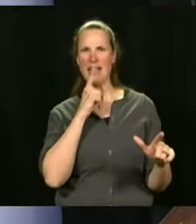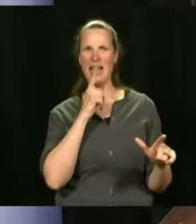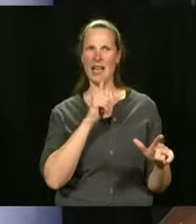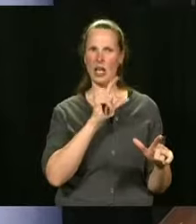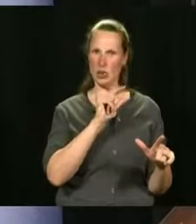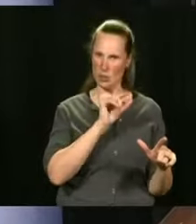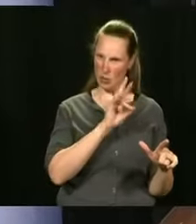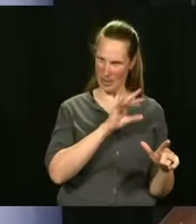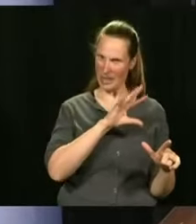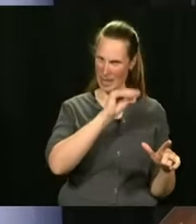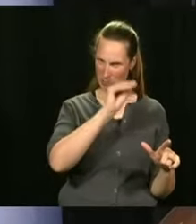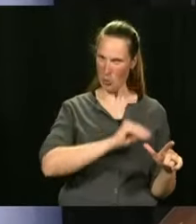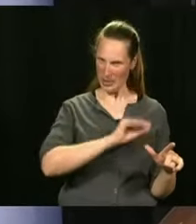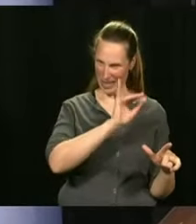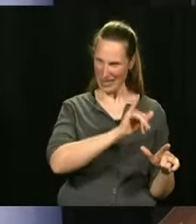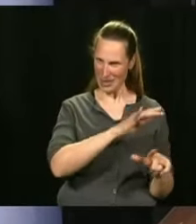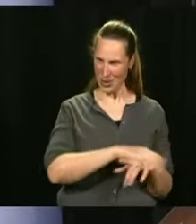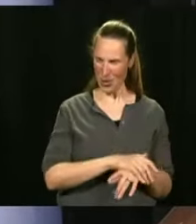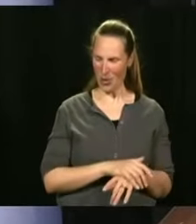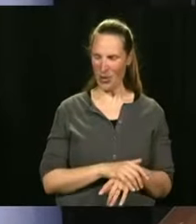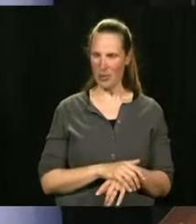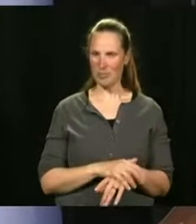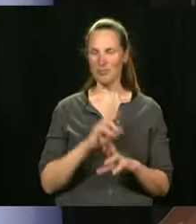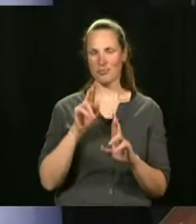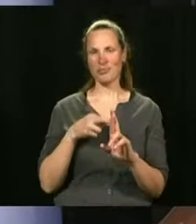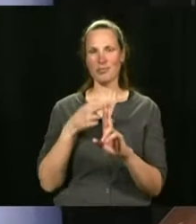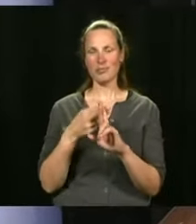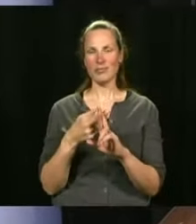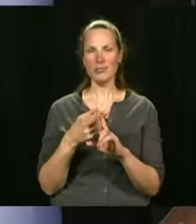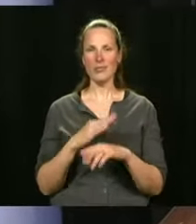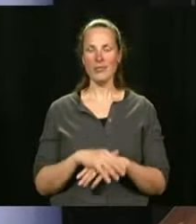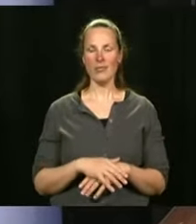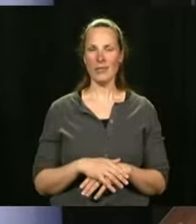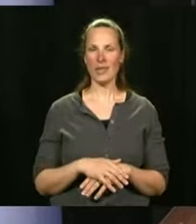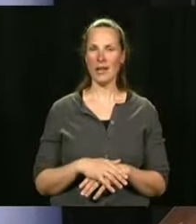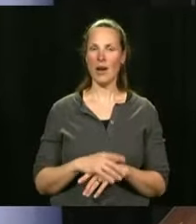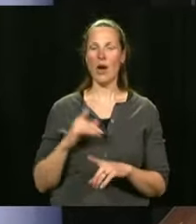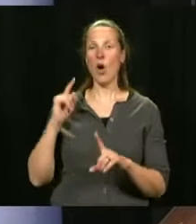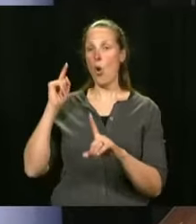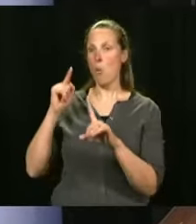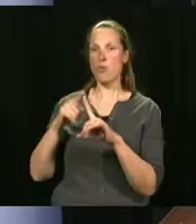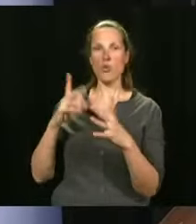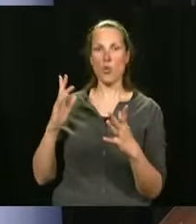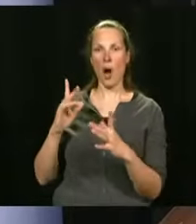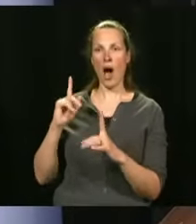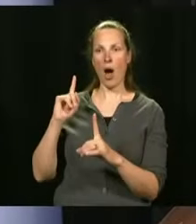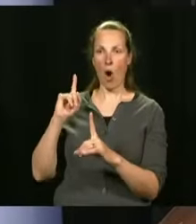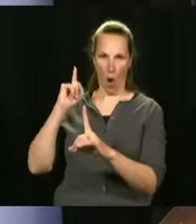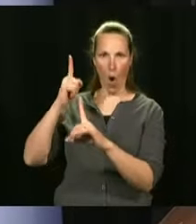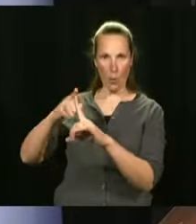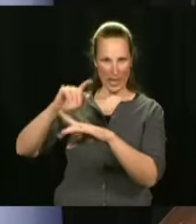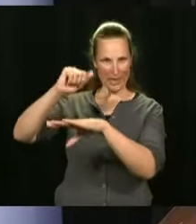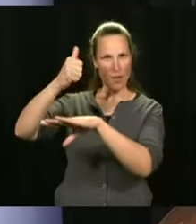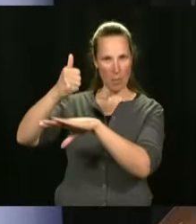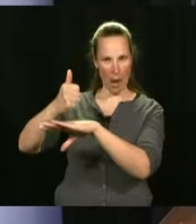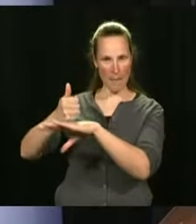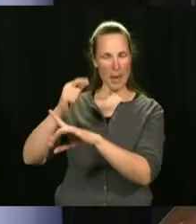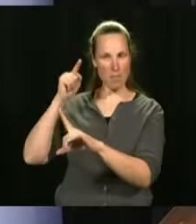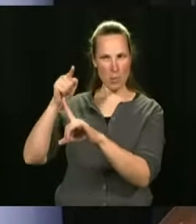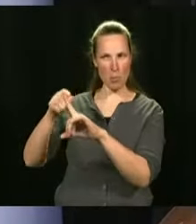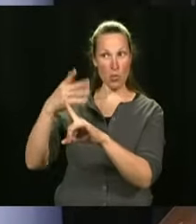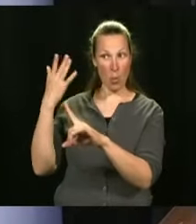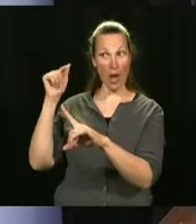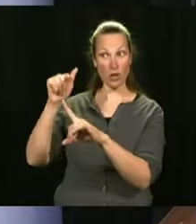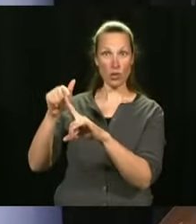Well, listen, I've always thought that we had to surpass our objectives. And I think that